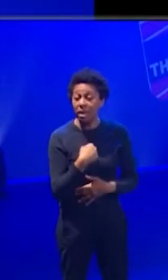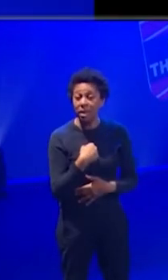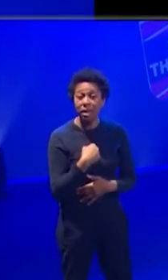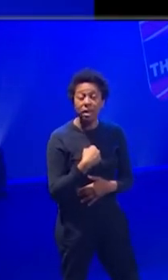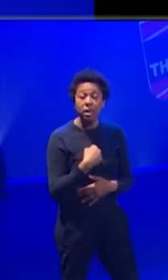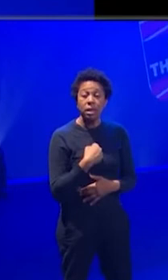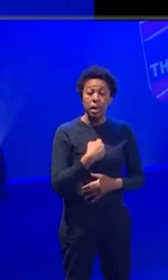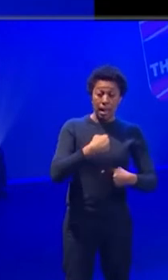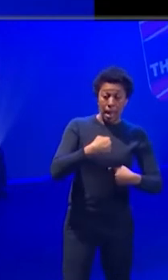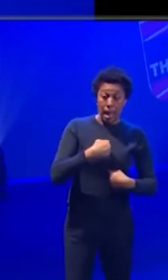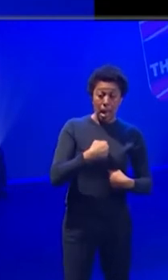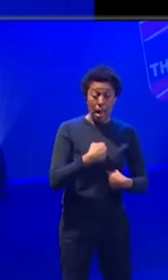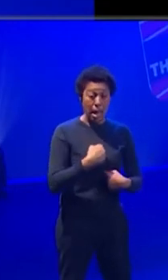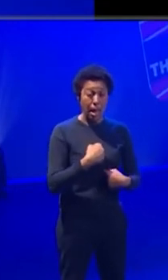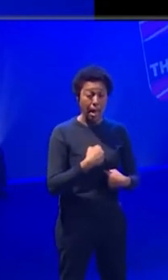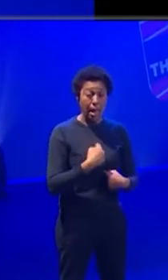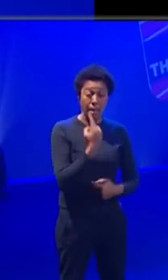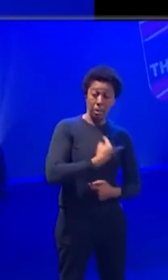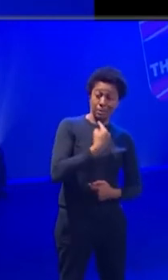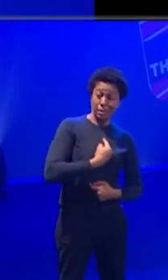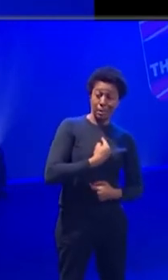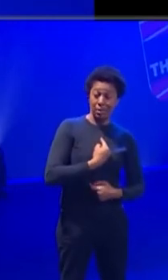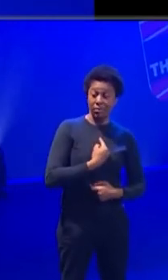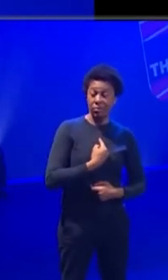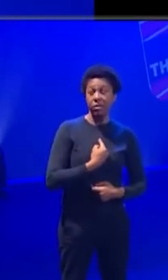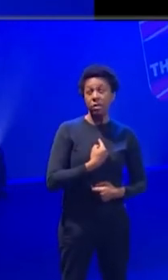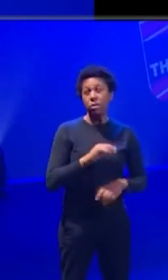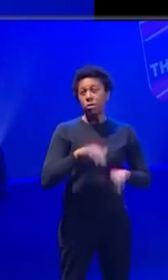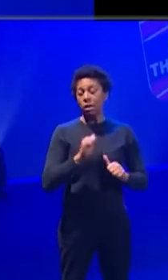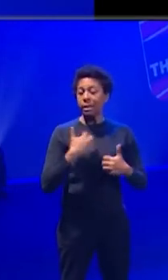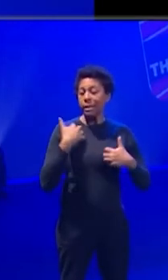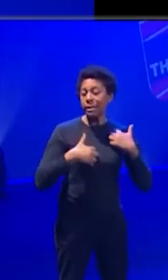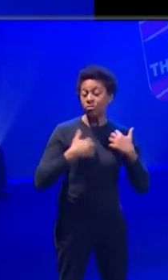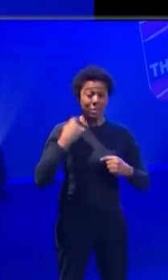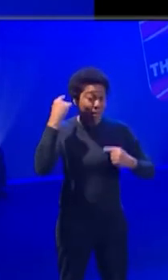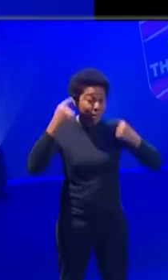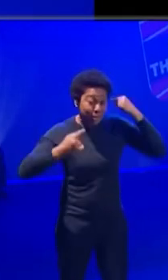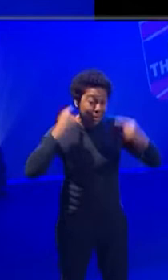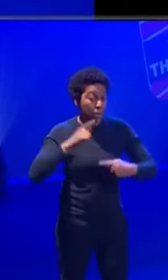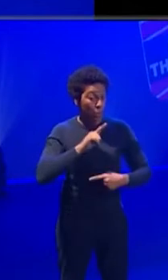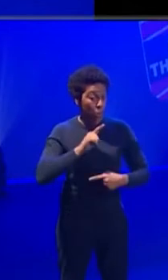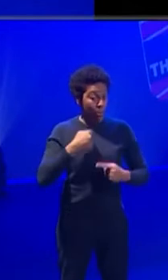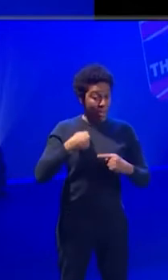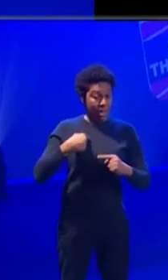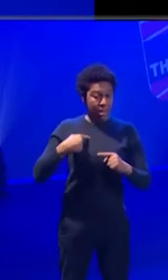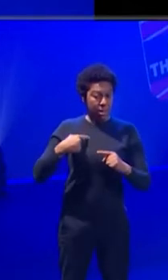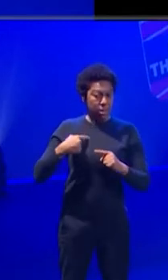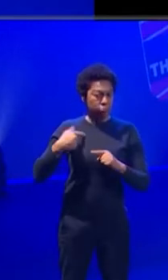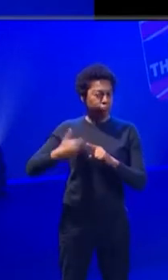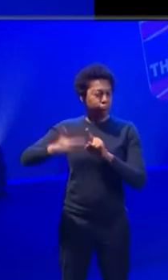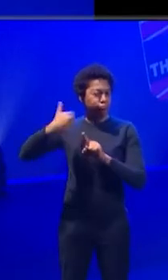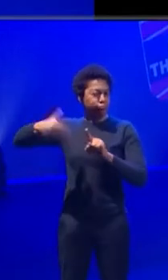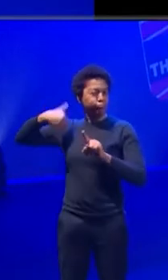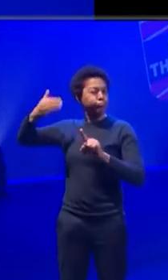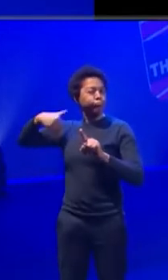I personally came into sound from a more, from a creative background and not from a technical thing. And I was quite resistant